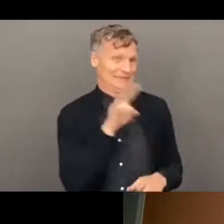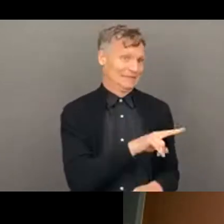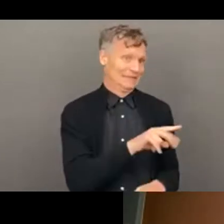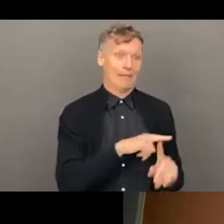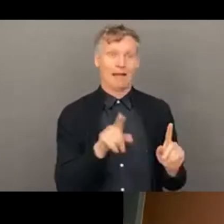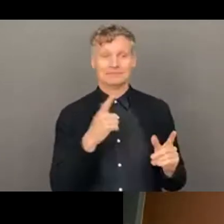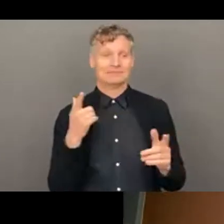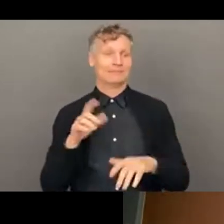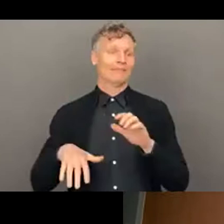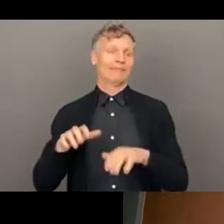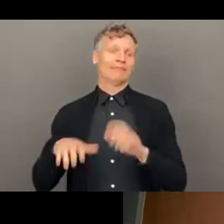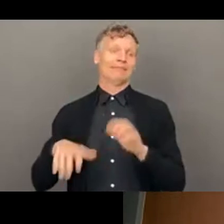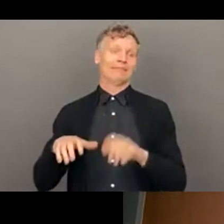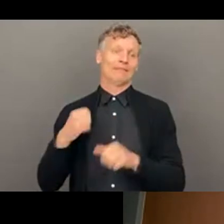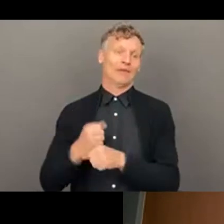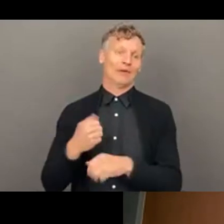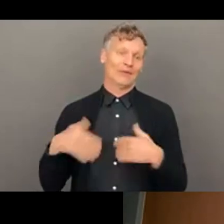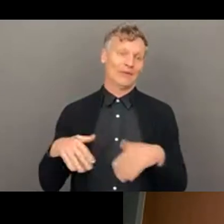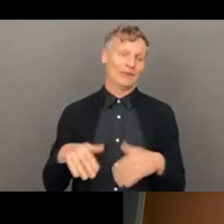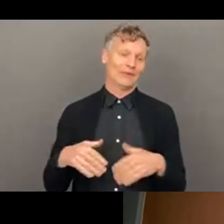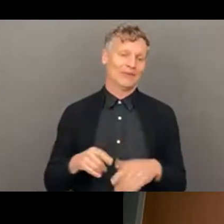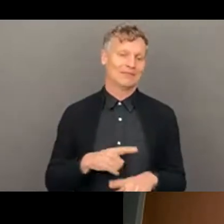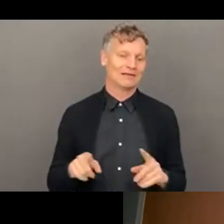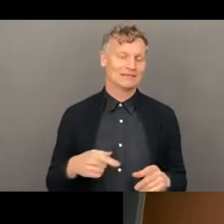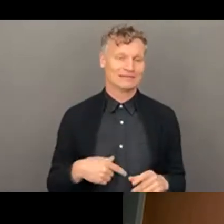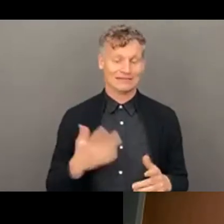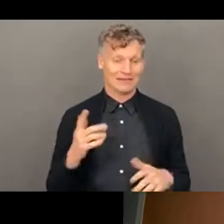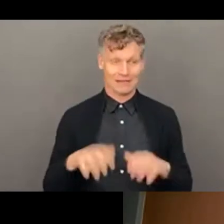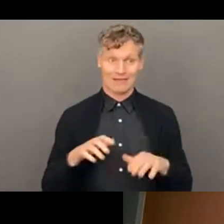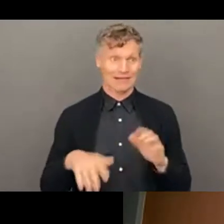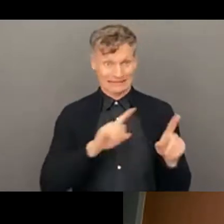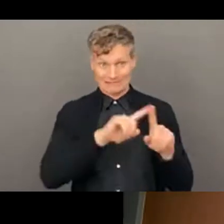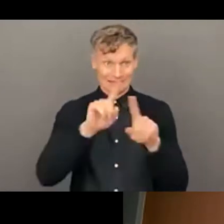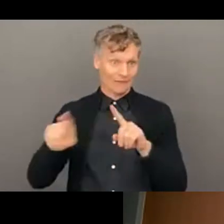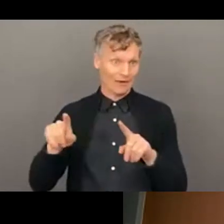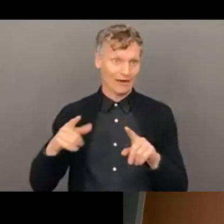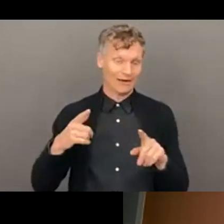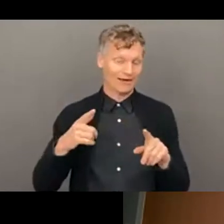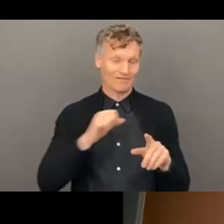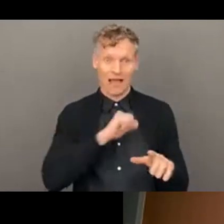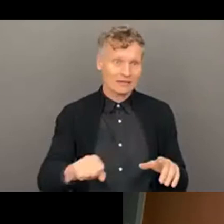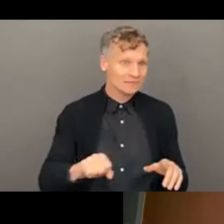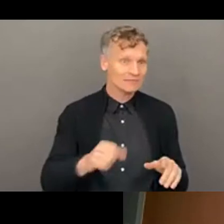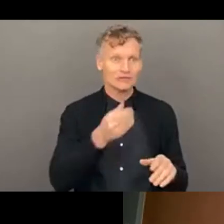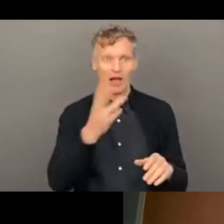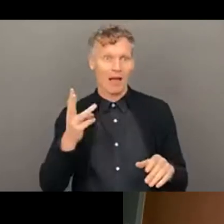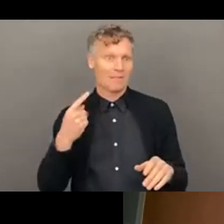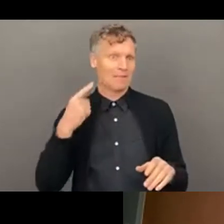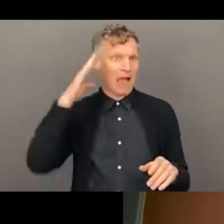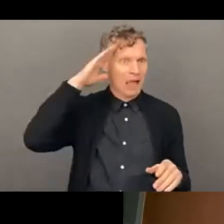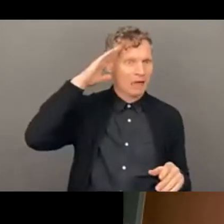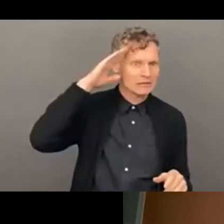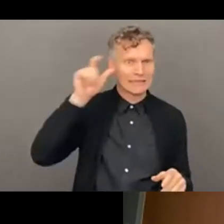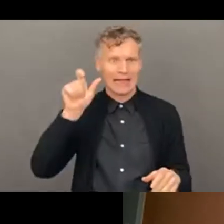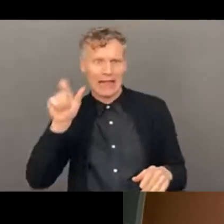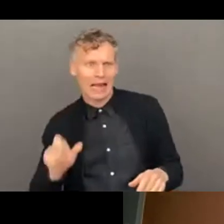in the background working hard and trying to keep up with many accents and fast talking, um, Irish and Italian people